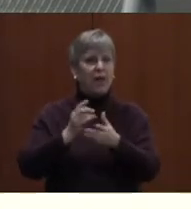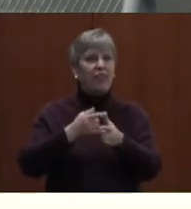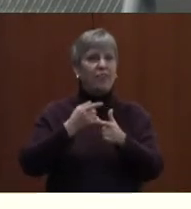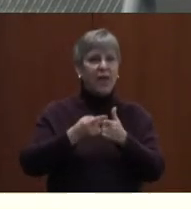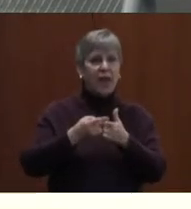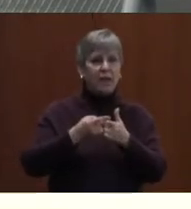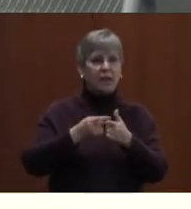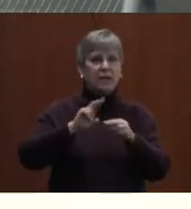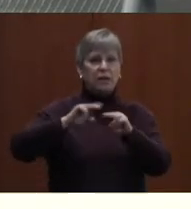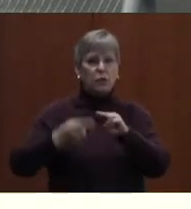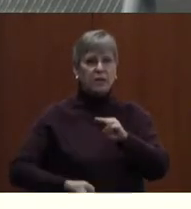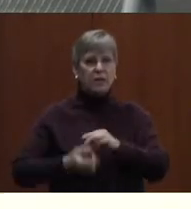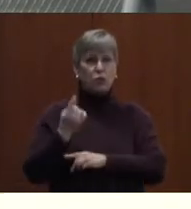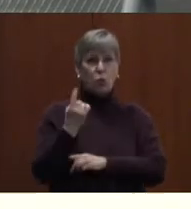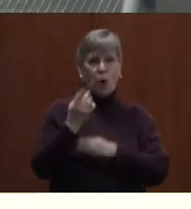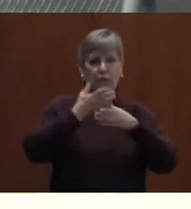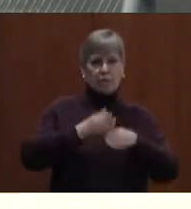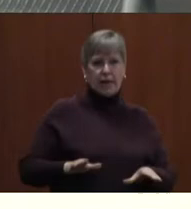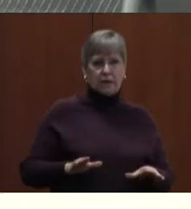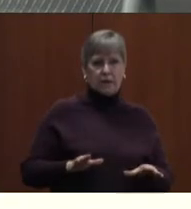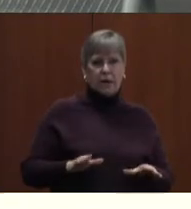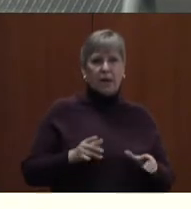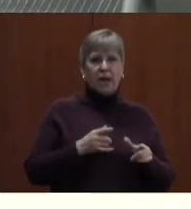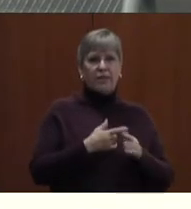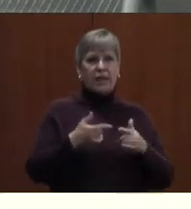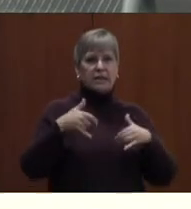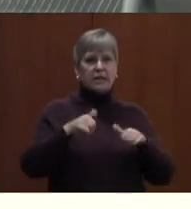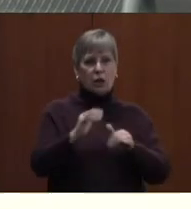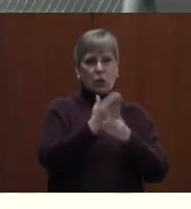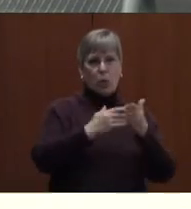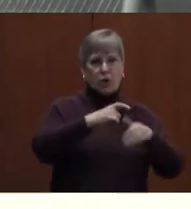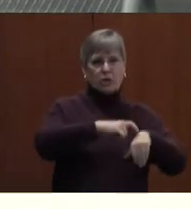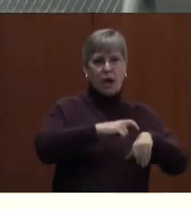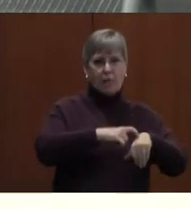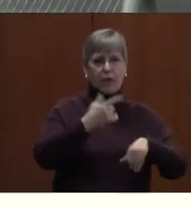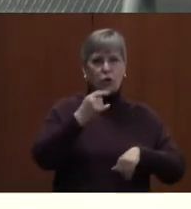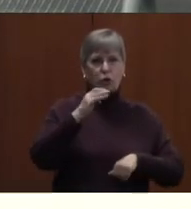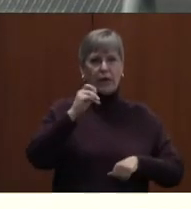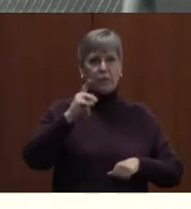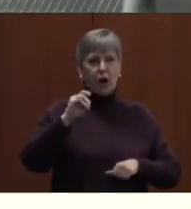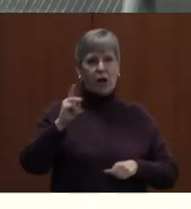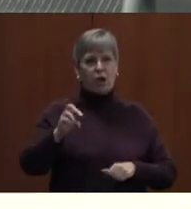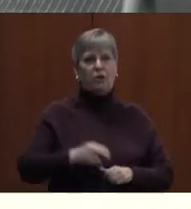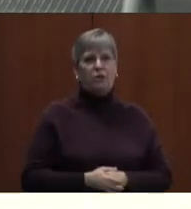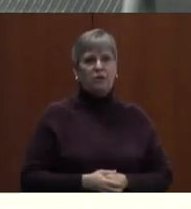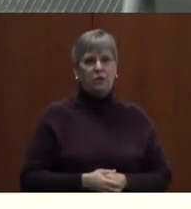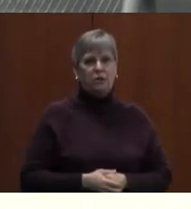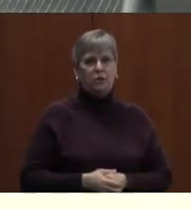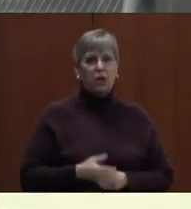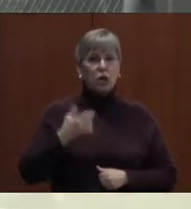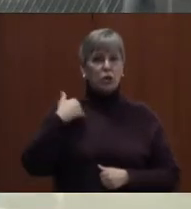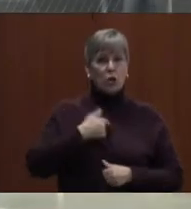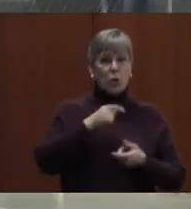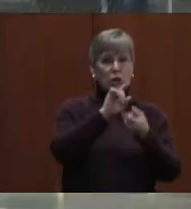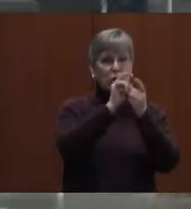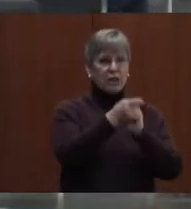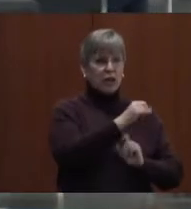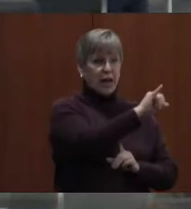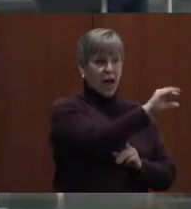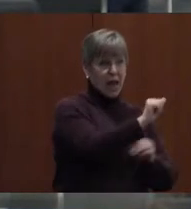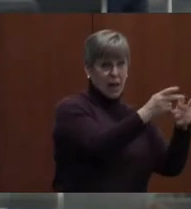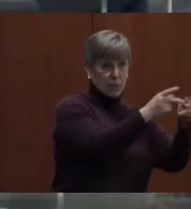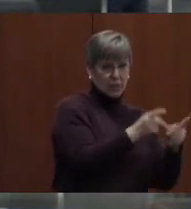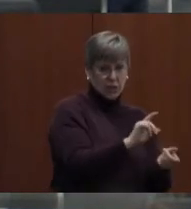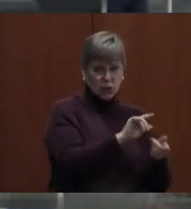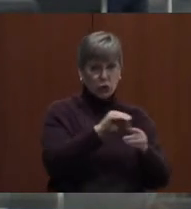dropping that down to one split, and then still the part-time at Greenbrier. So we're changing that IA to a counseling